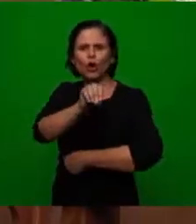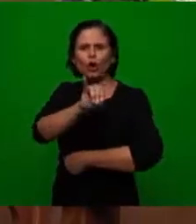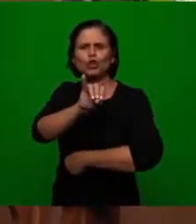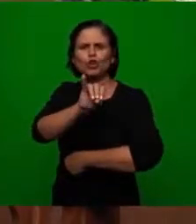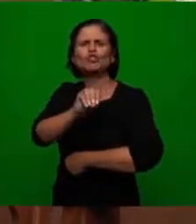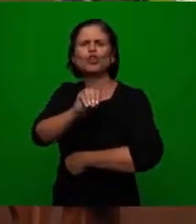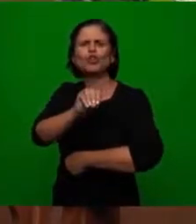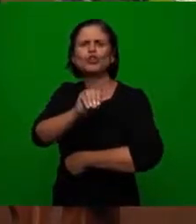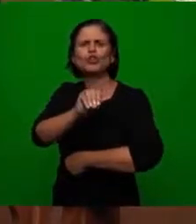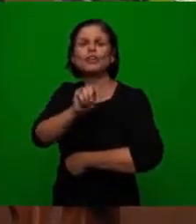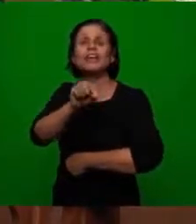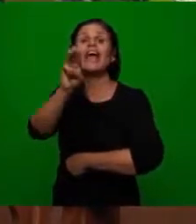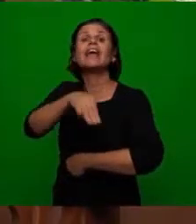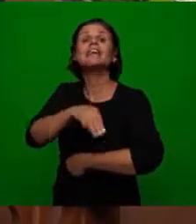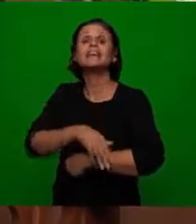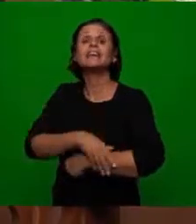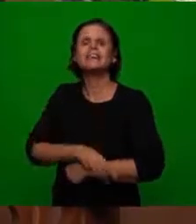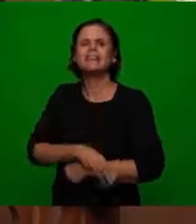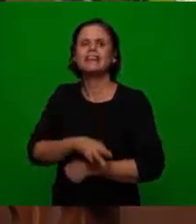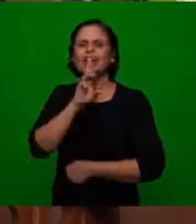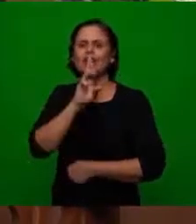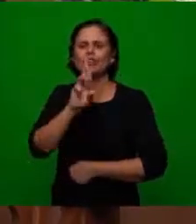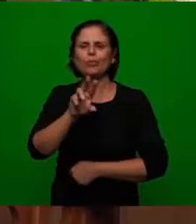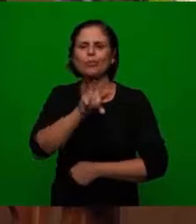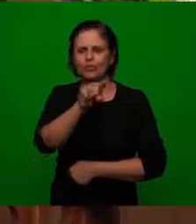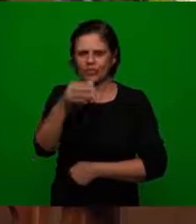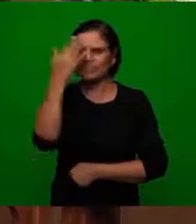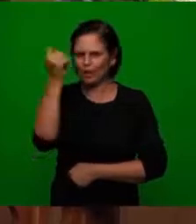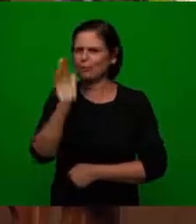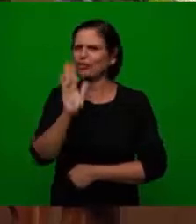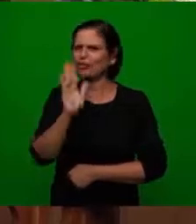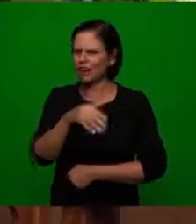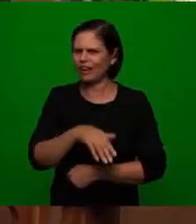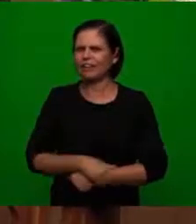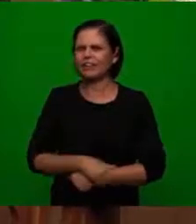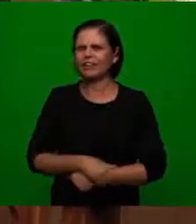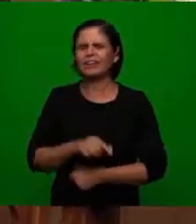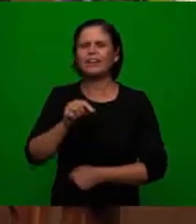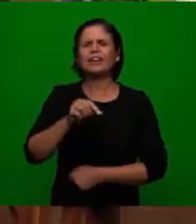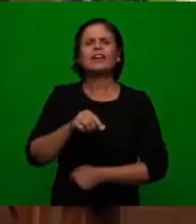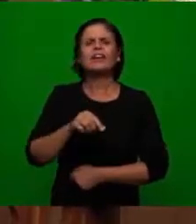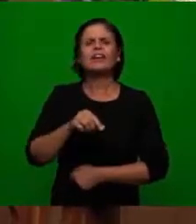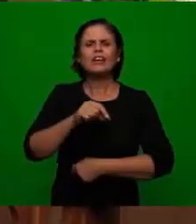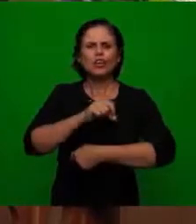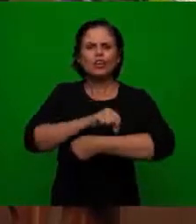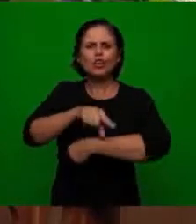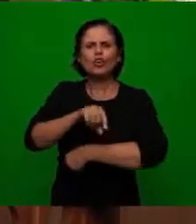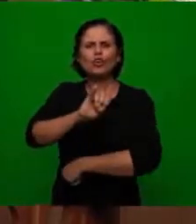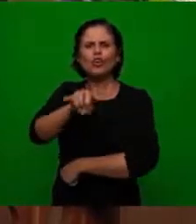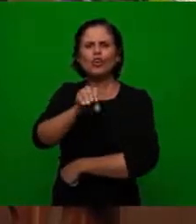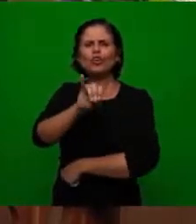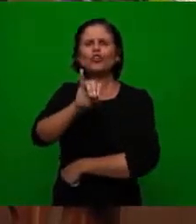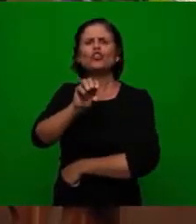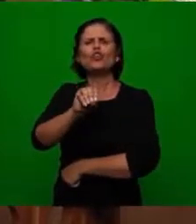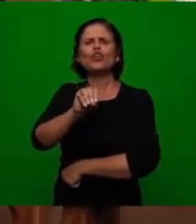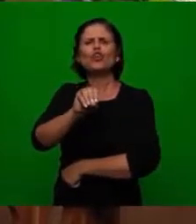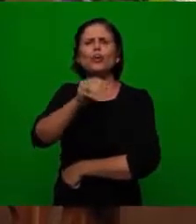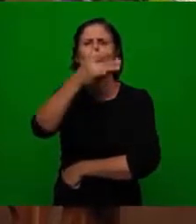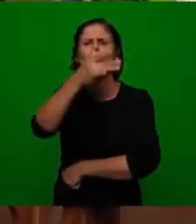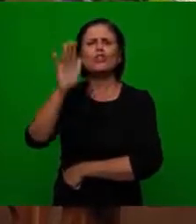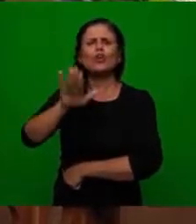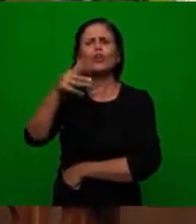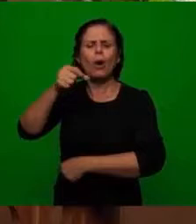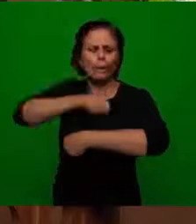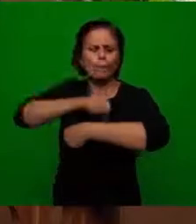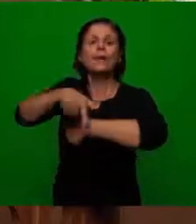the shaft and the answer is the bread already know who planted who sowed the seed